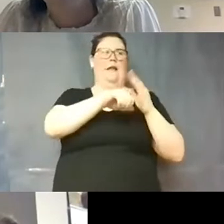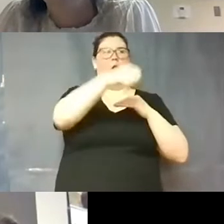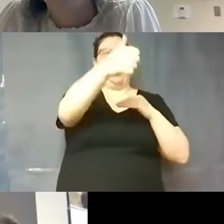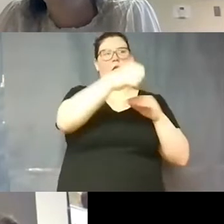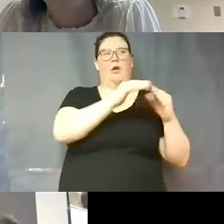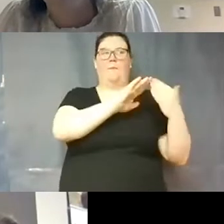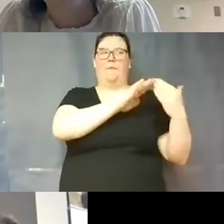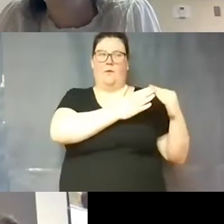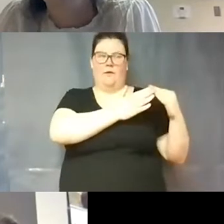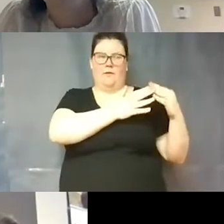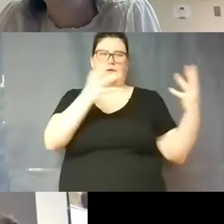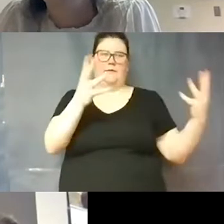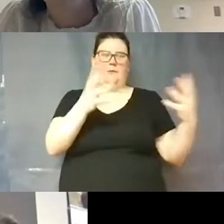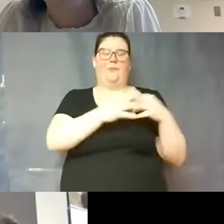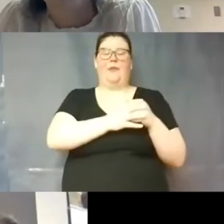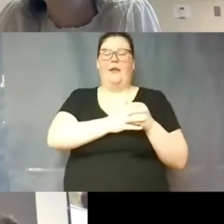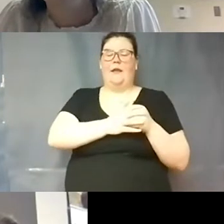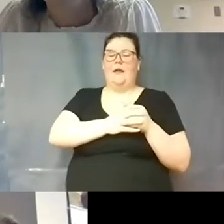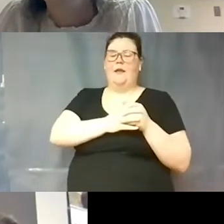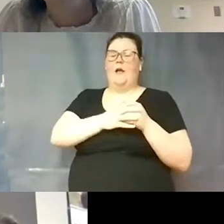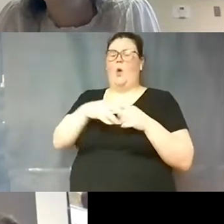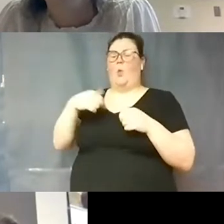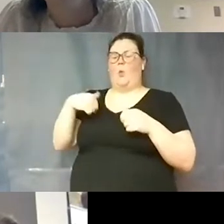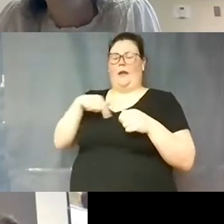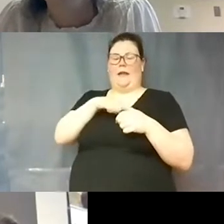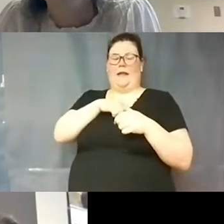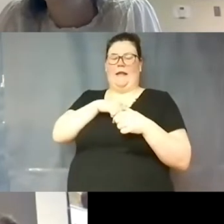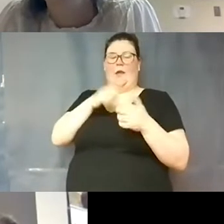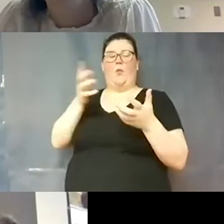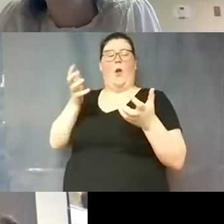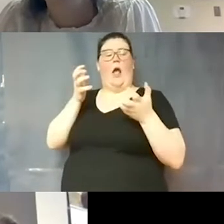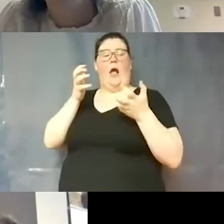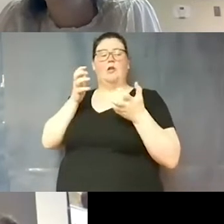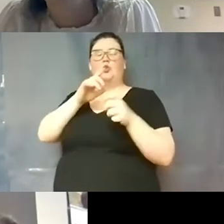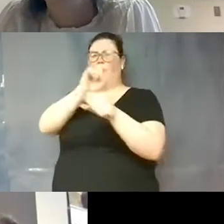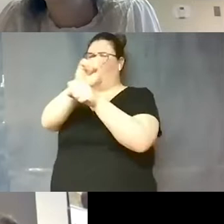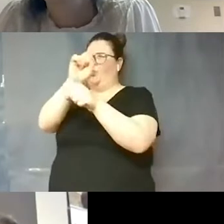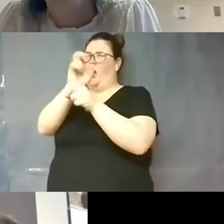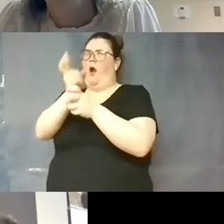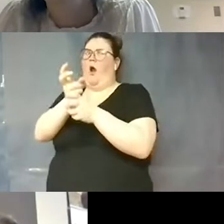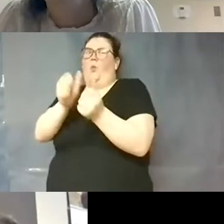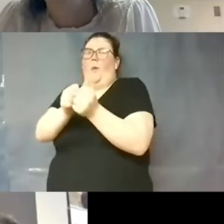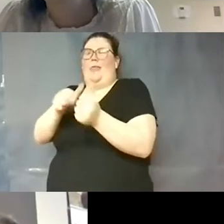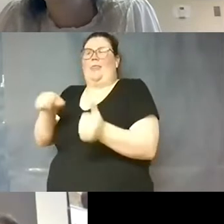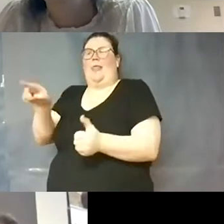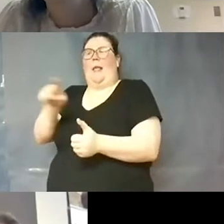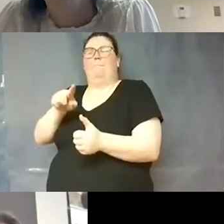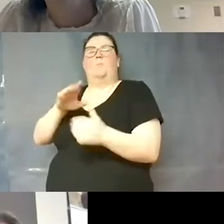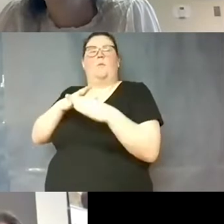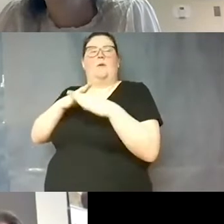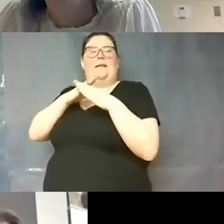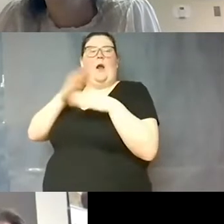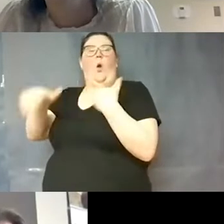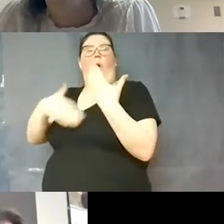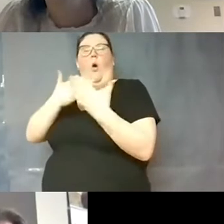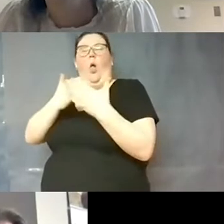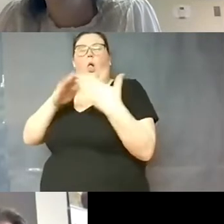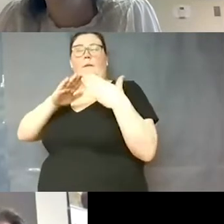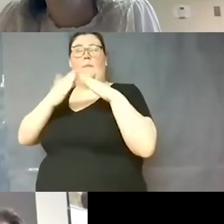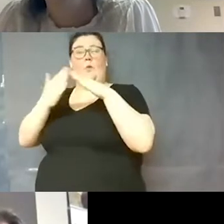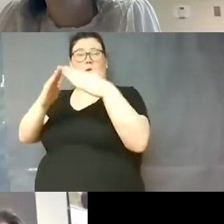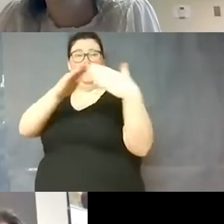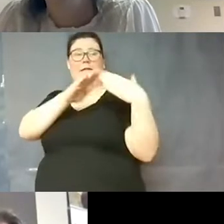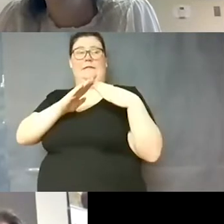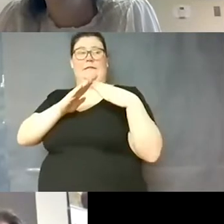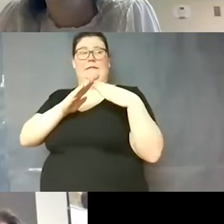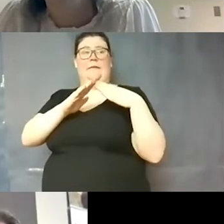and so we we want to work really hard with them to protect all of our communities and so